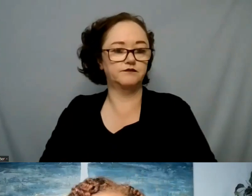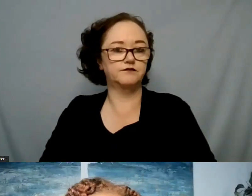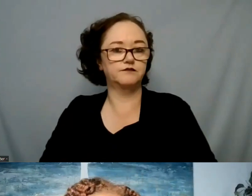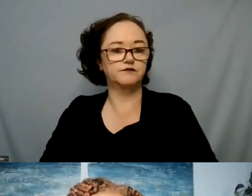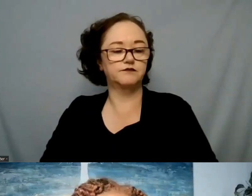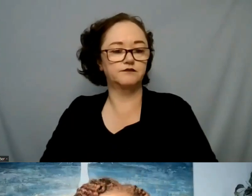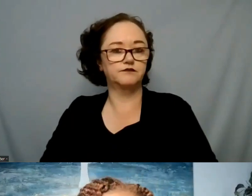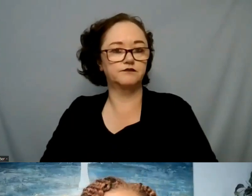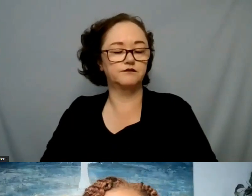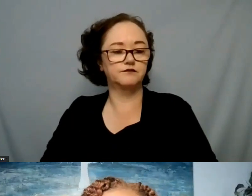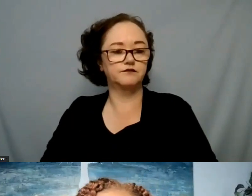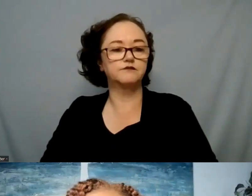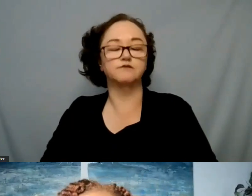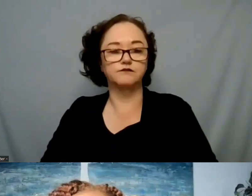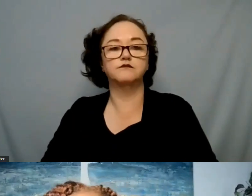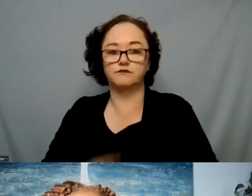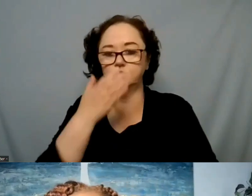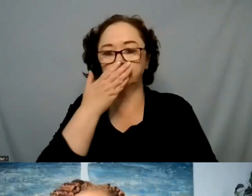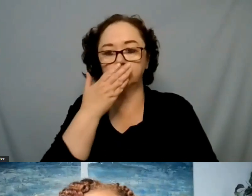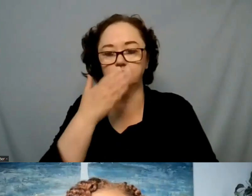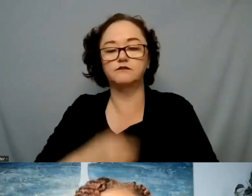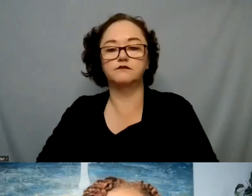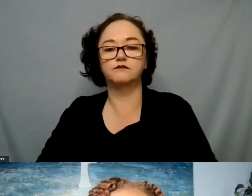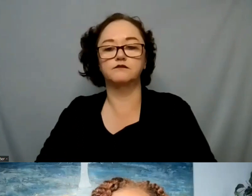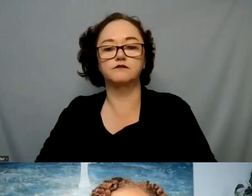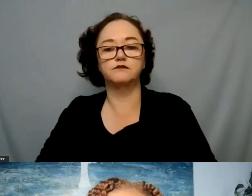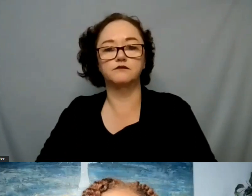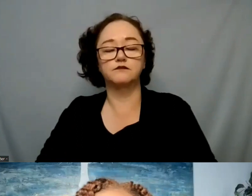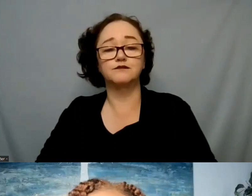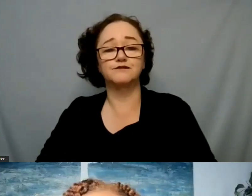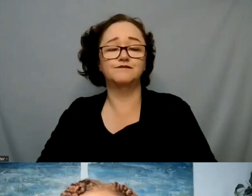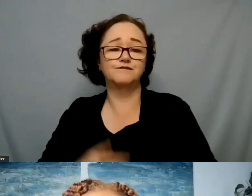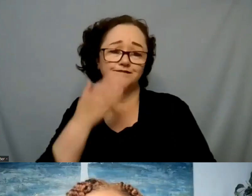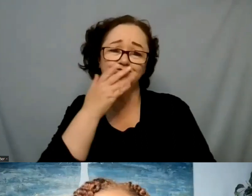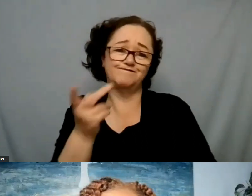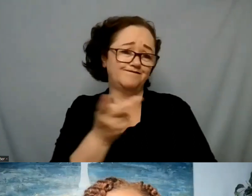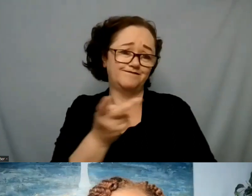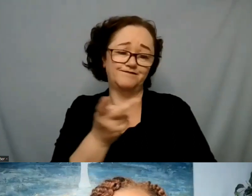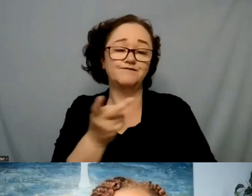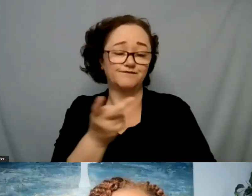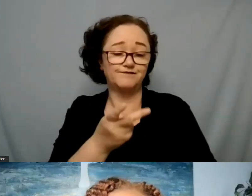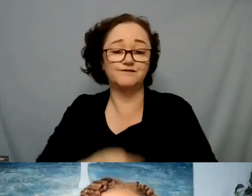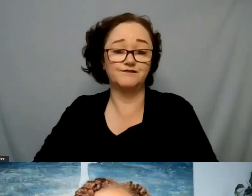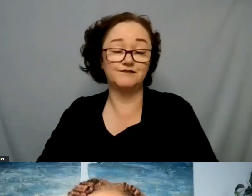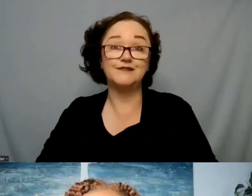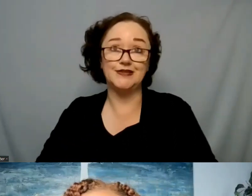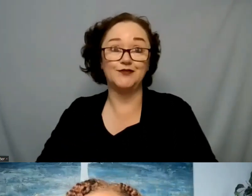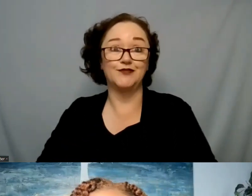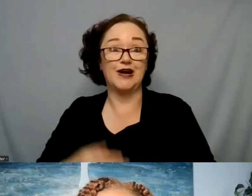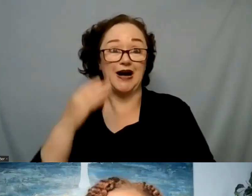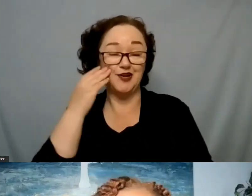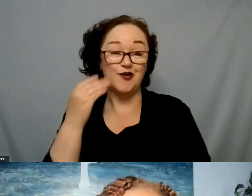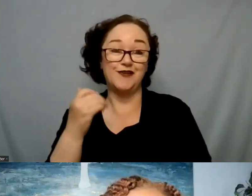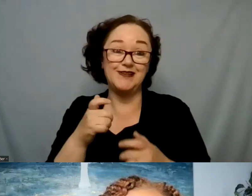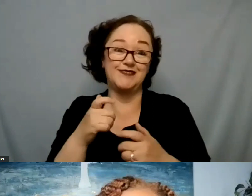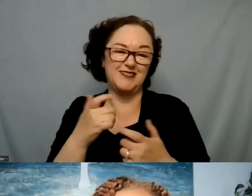absolutely thank you Dr. Barry and thank you Dr. Davis I know that that was a big one to tackle in a short